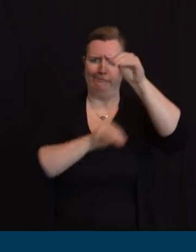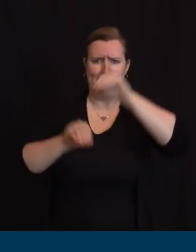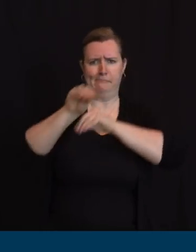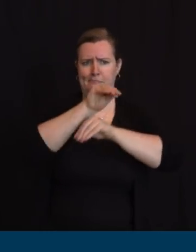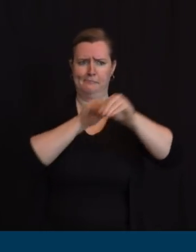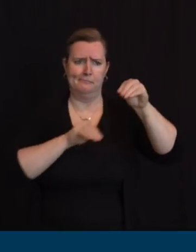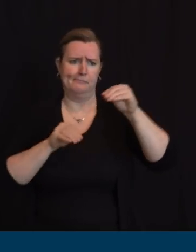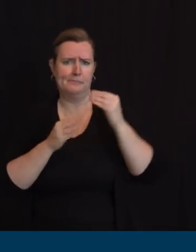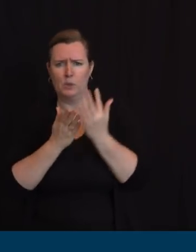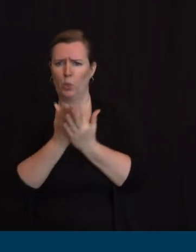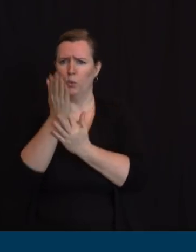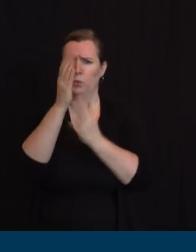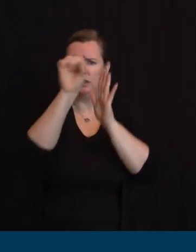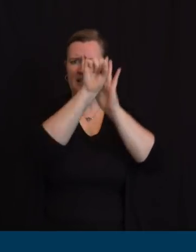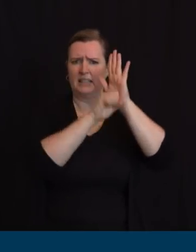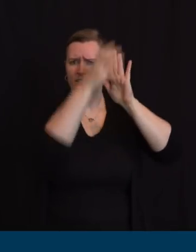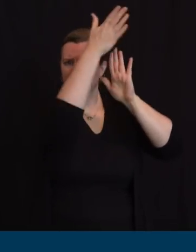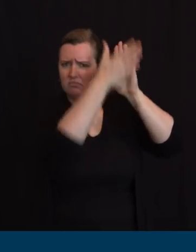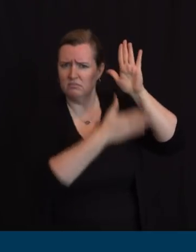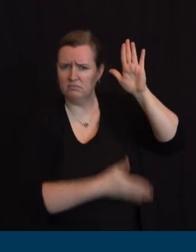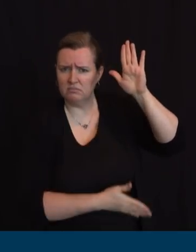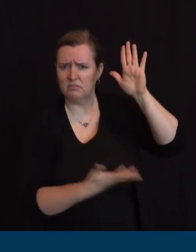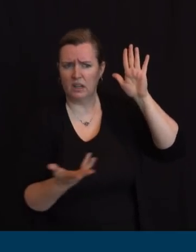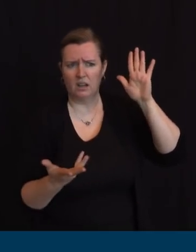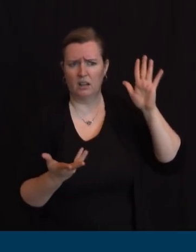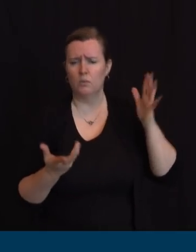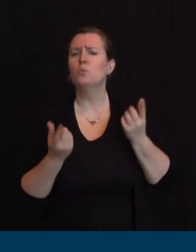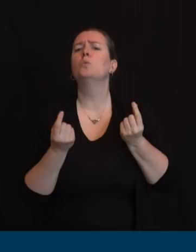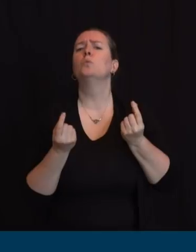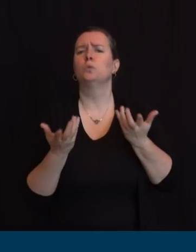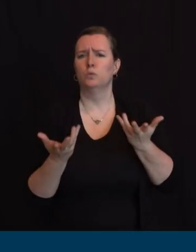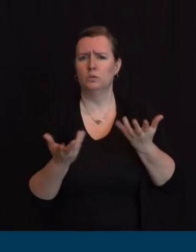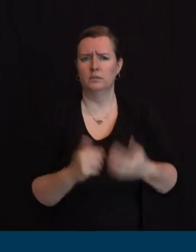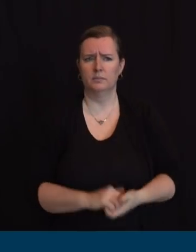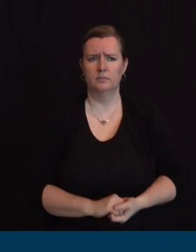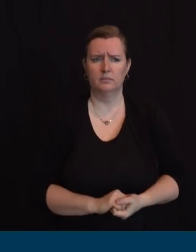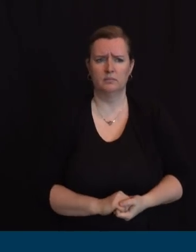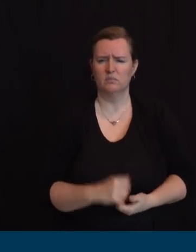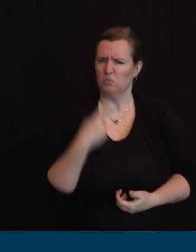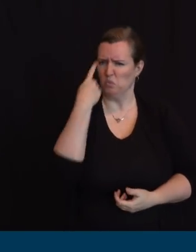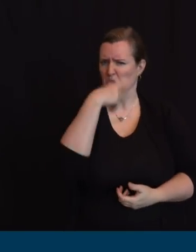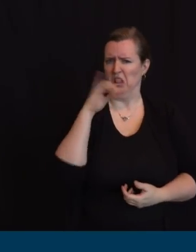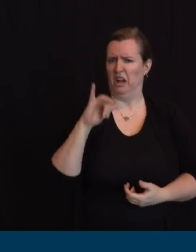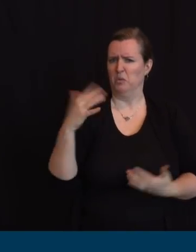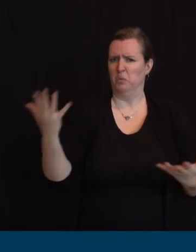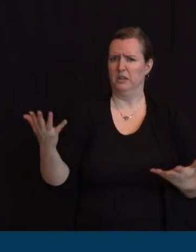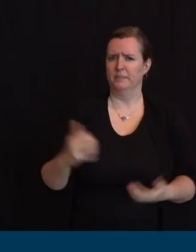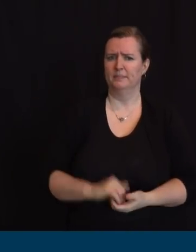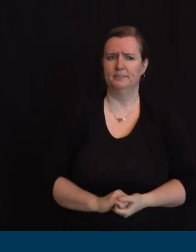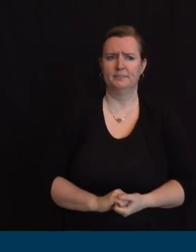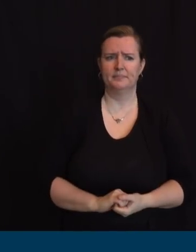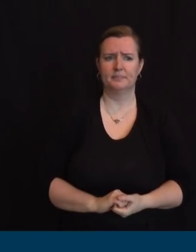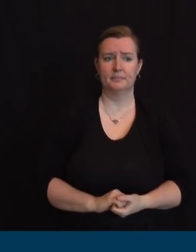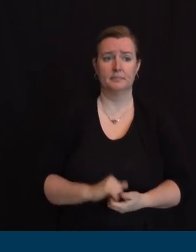the the directive from yesterday about you know people have 90 minutes to make a decision about putting somebody on a ventilator how we can